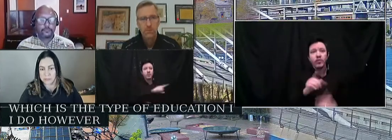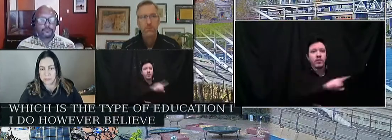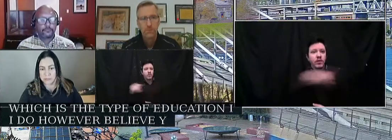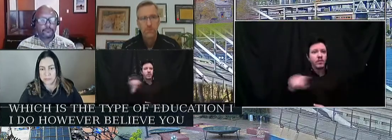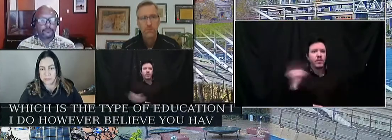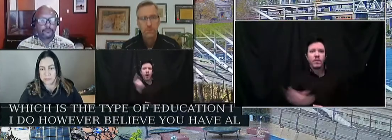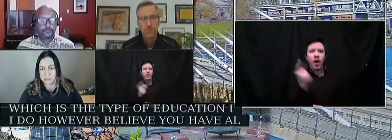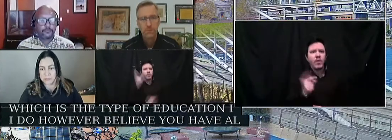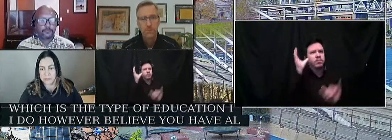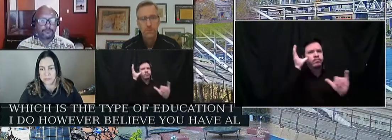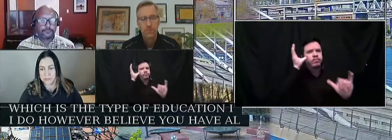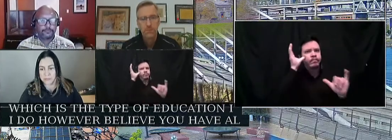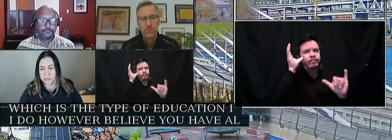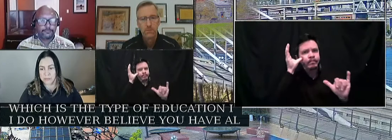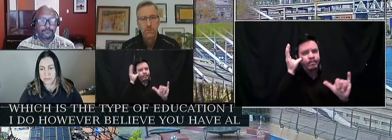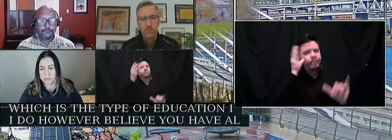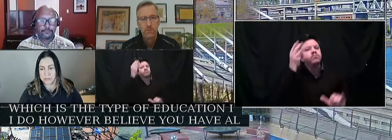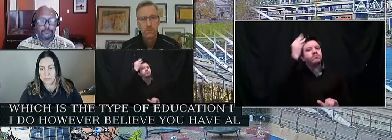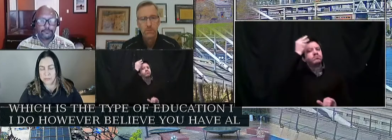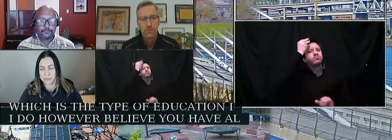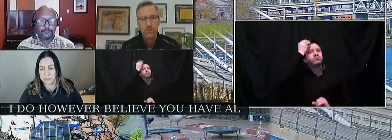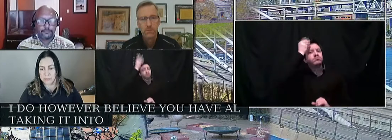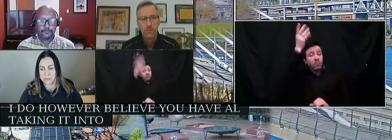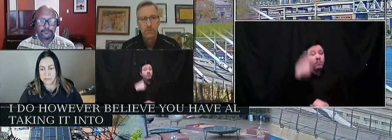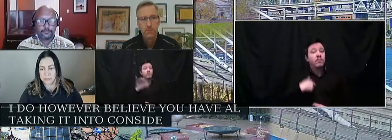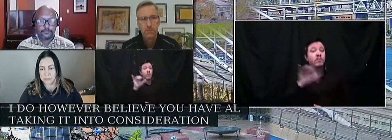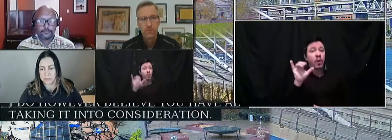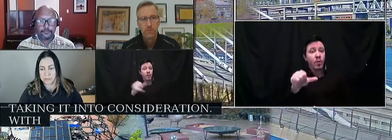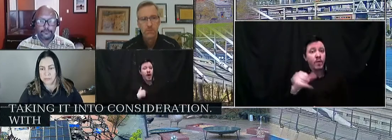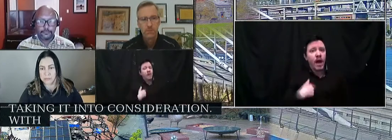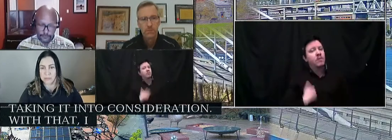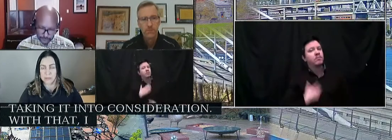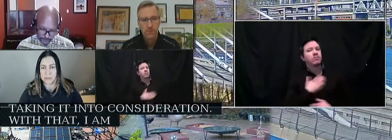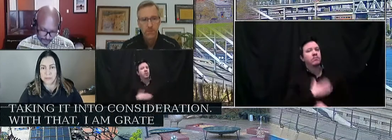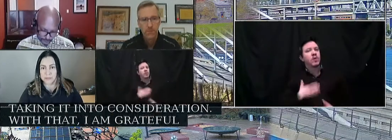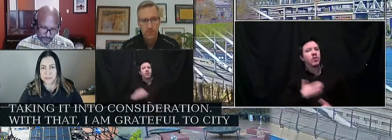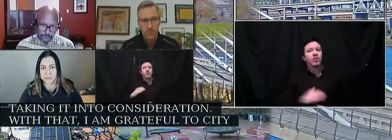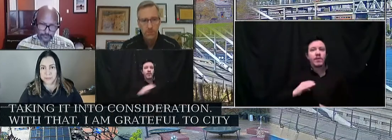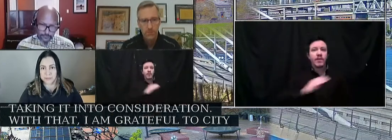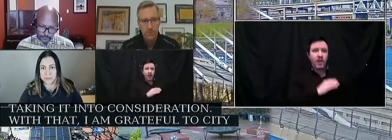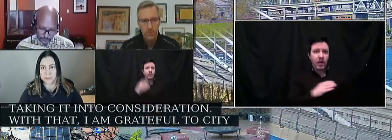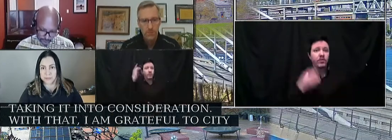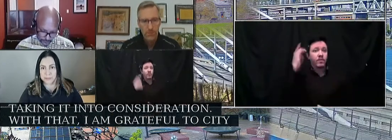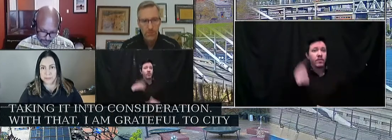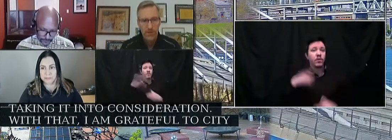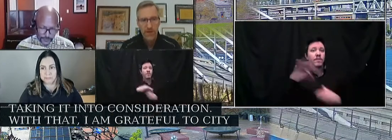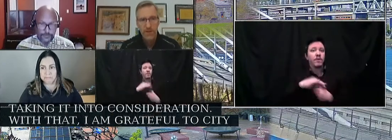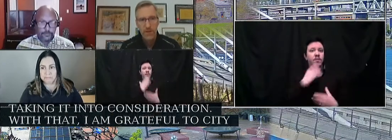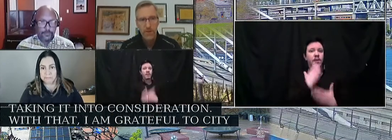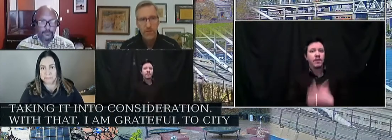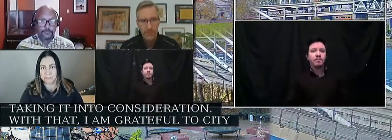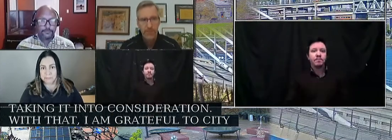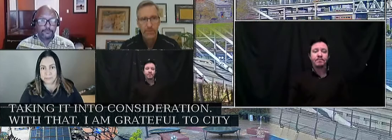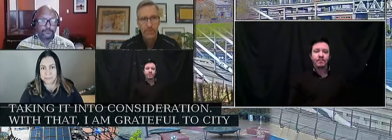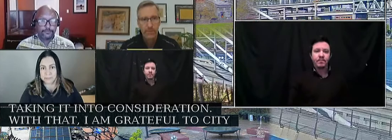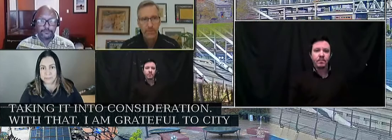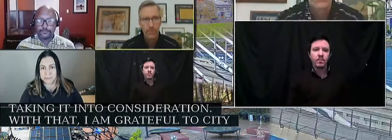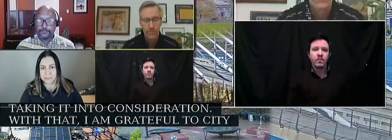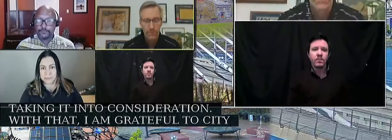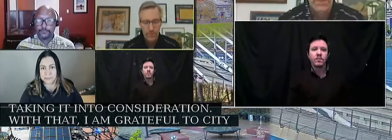request and taken it into consideration. With that, I am grateful to city council for this vote. Thanks Kimberly.